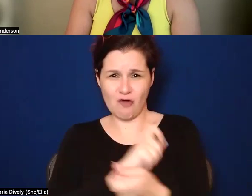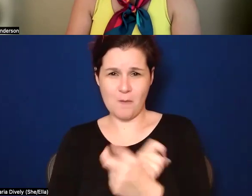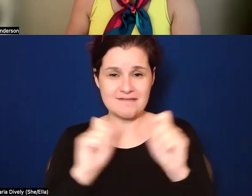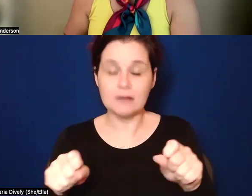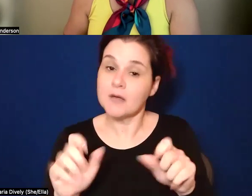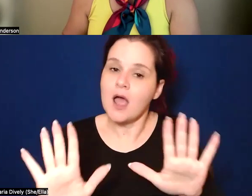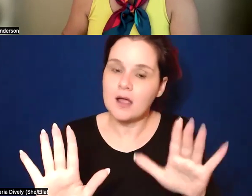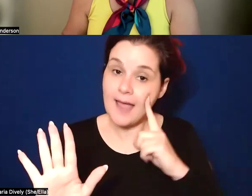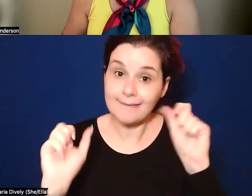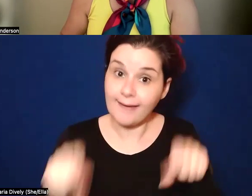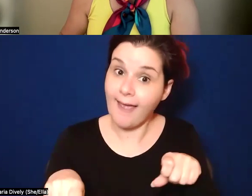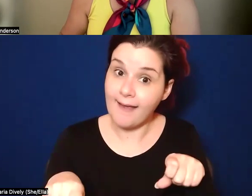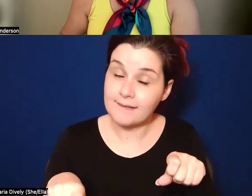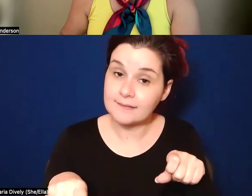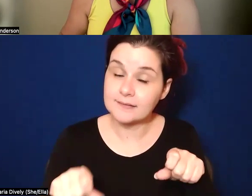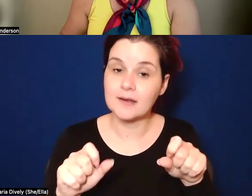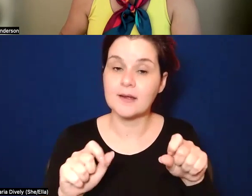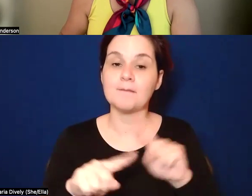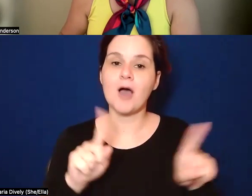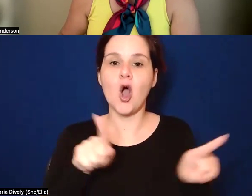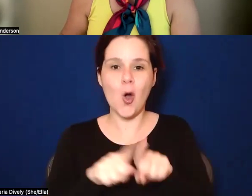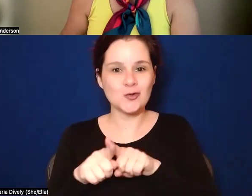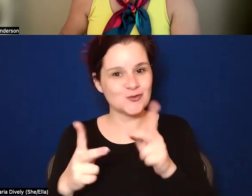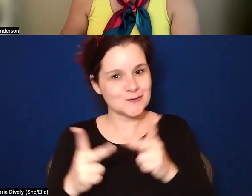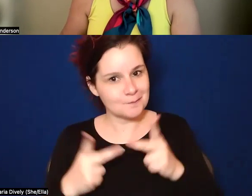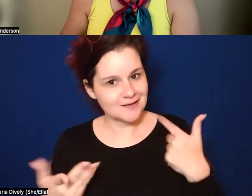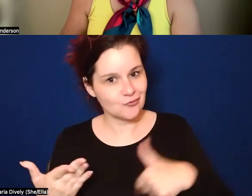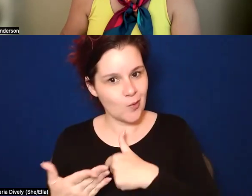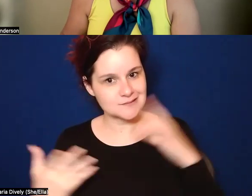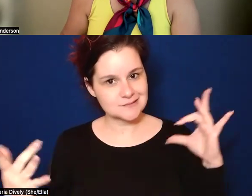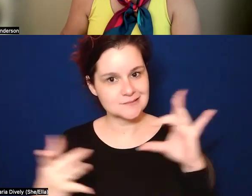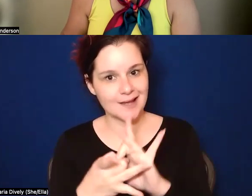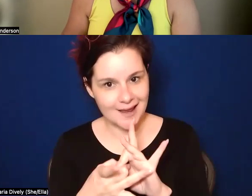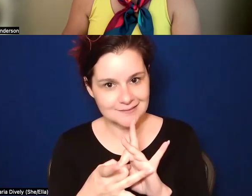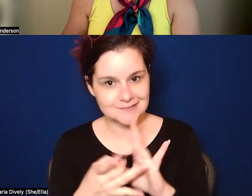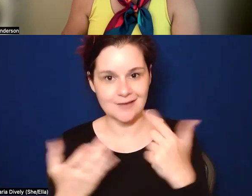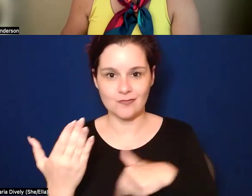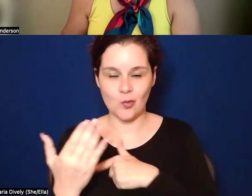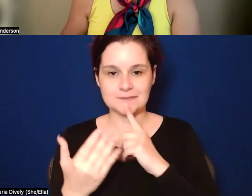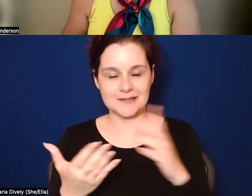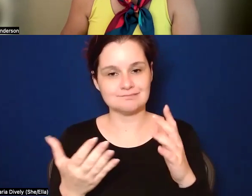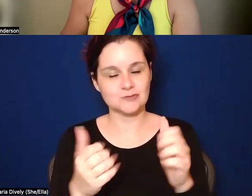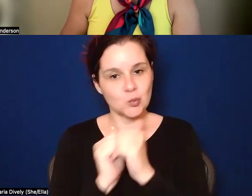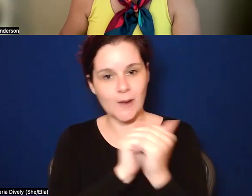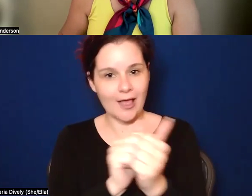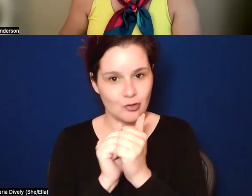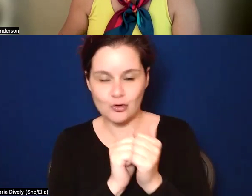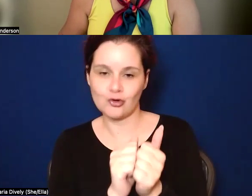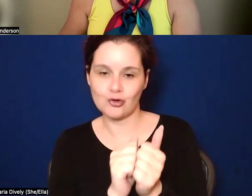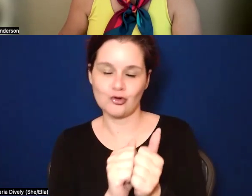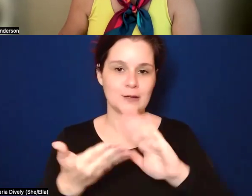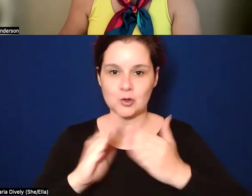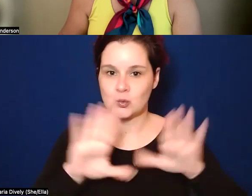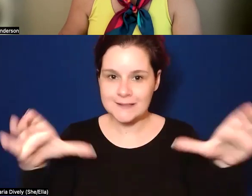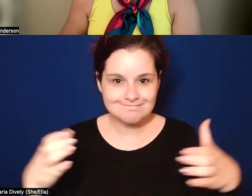it can be, but also it's a place for us to connect and for us to be together in community and for